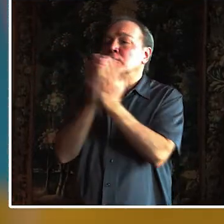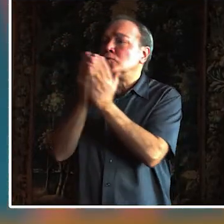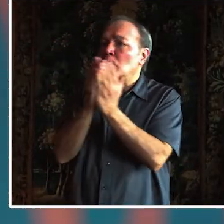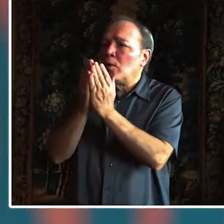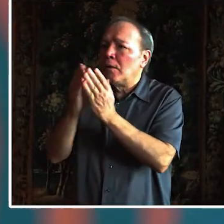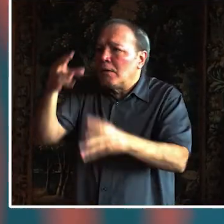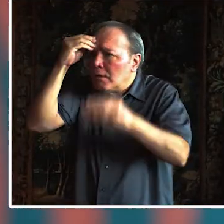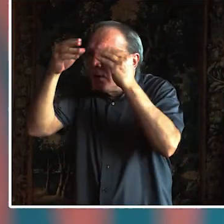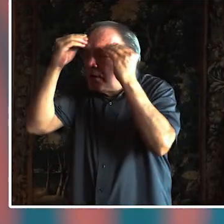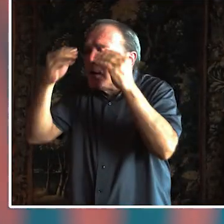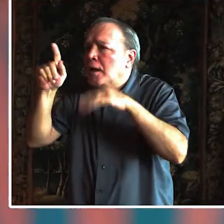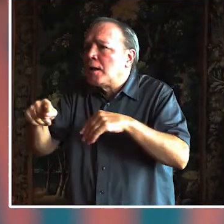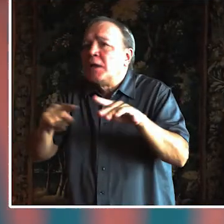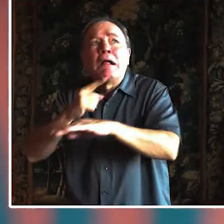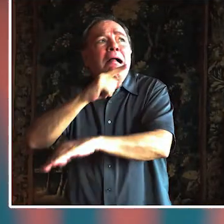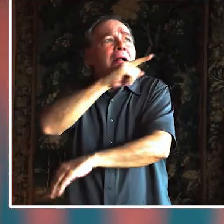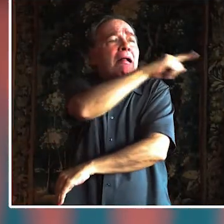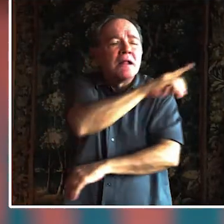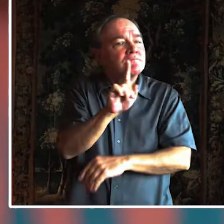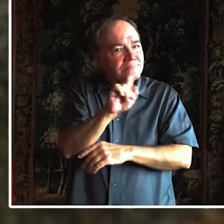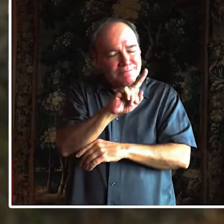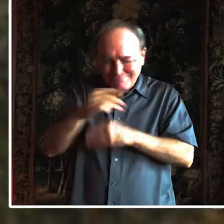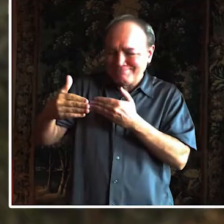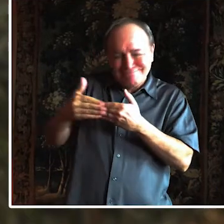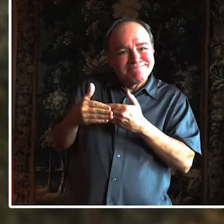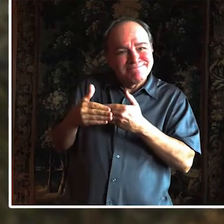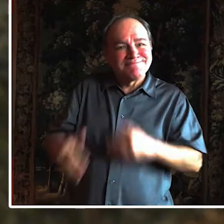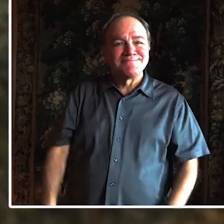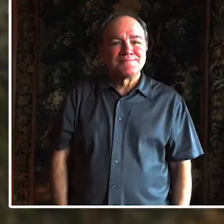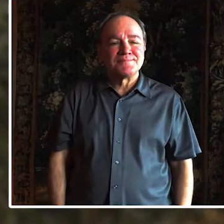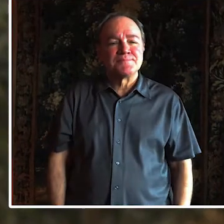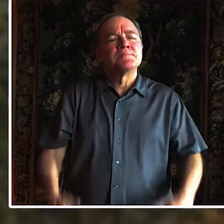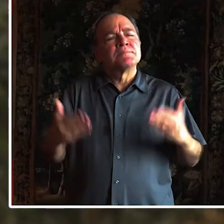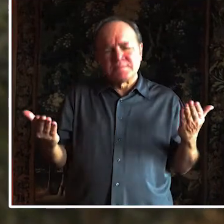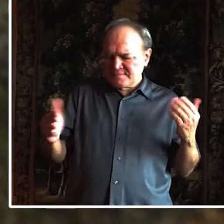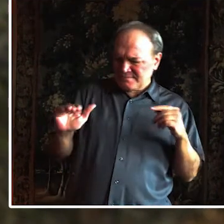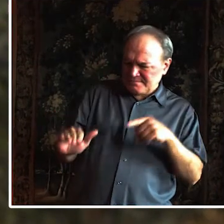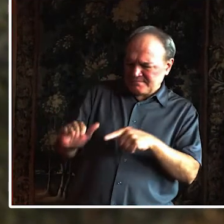Sometimes Rajuma would get upset because the other kids would say, you only got this toilet because you're disabled.